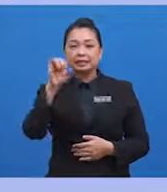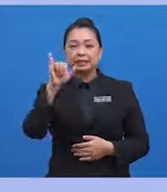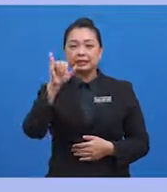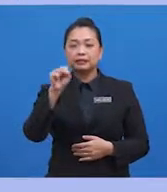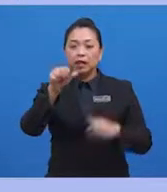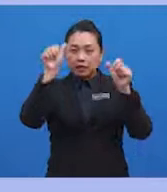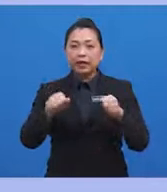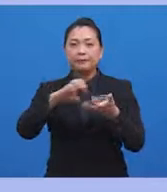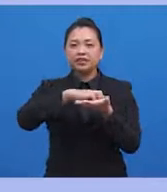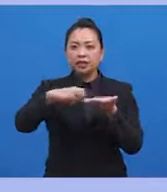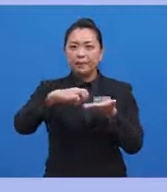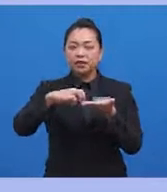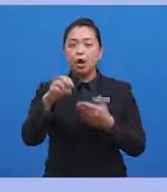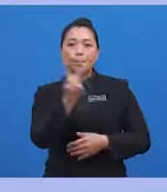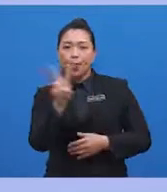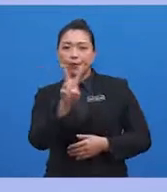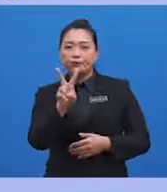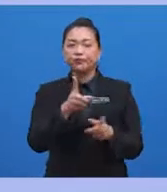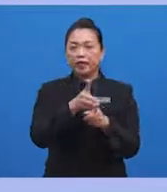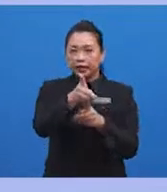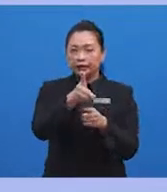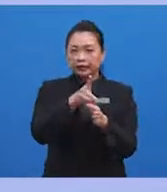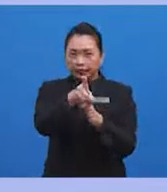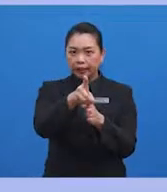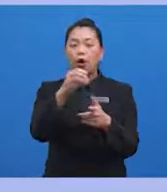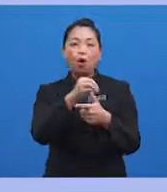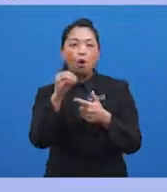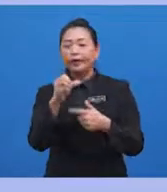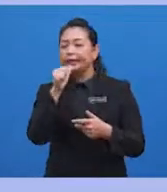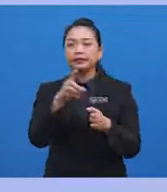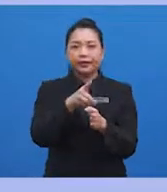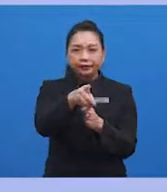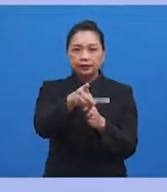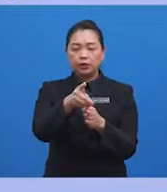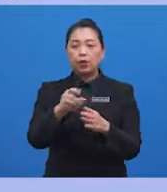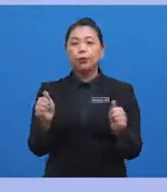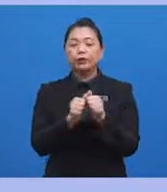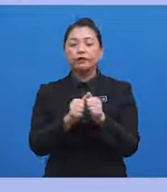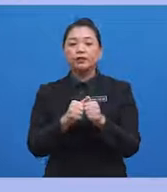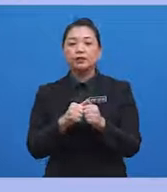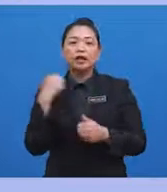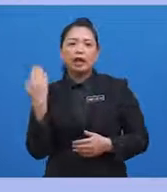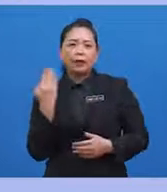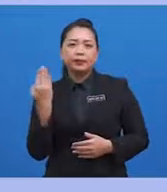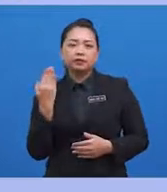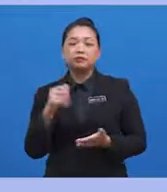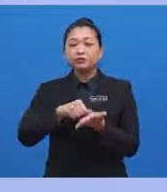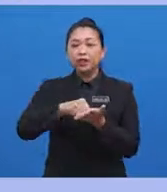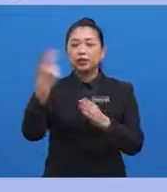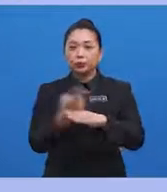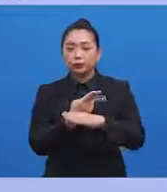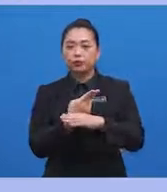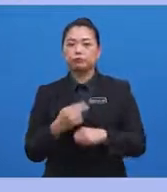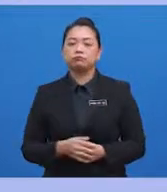be damaged both directly and indirectly by habitual drug use over a period of many years.